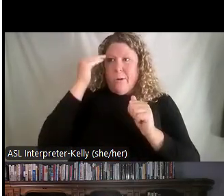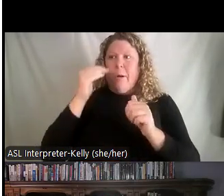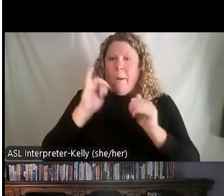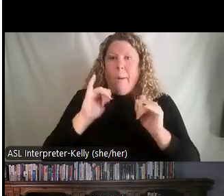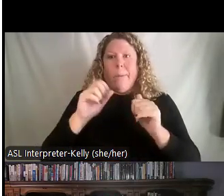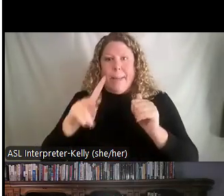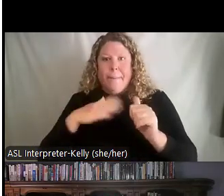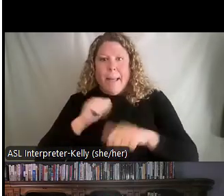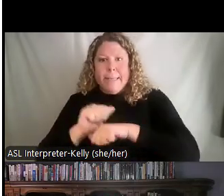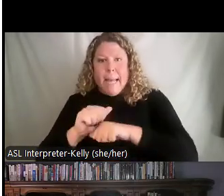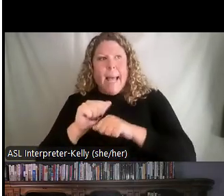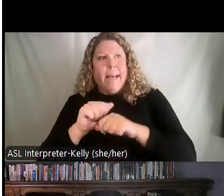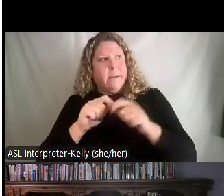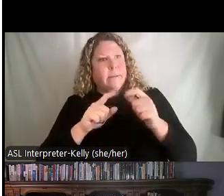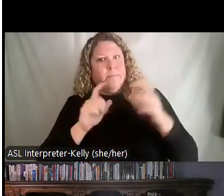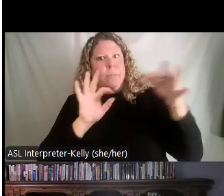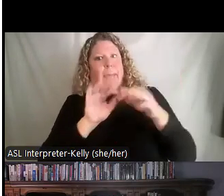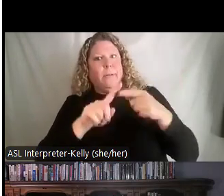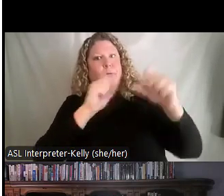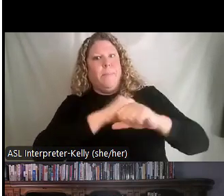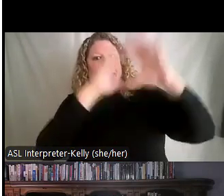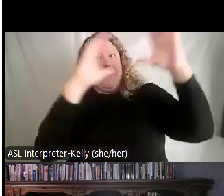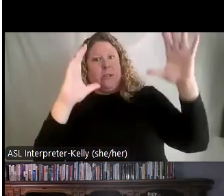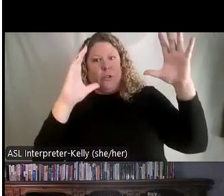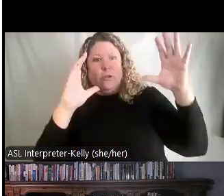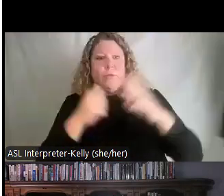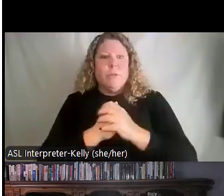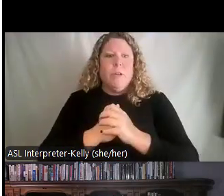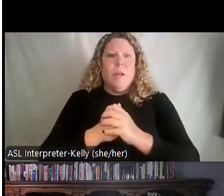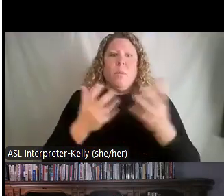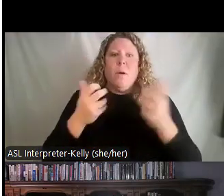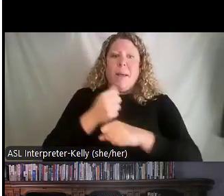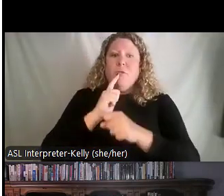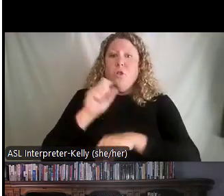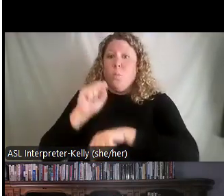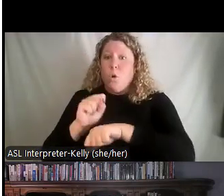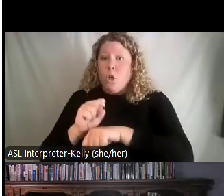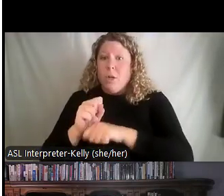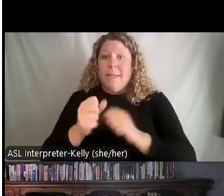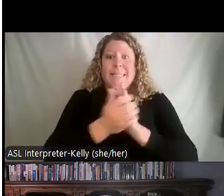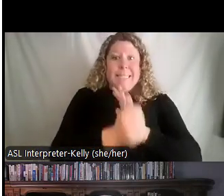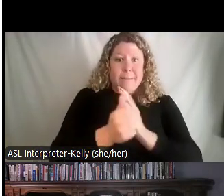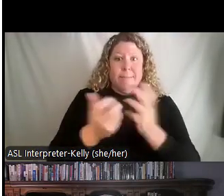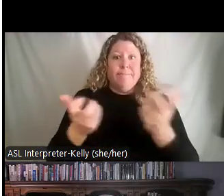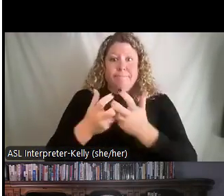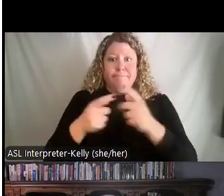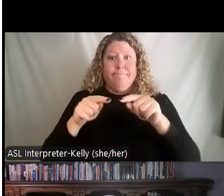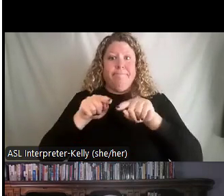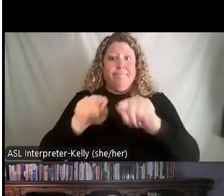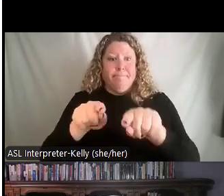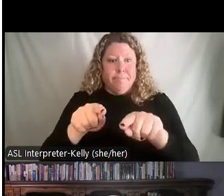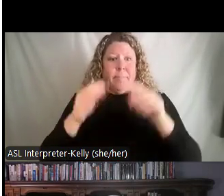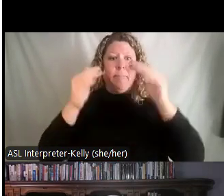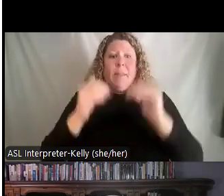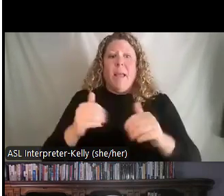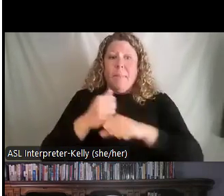We want to align the work with the skills. Um, and we also then want to make sure that we're diagnosing properly their readiness level,